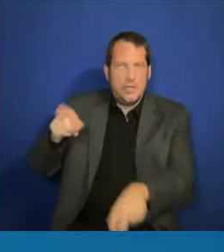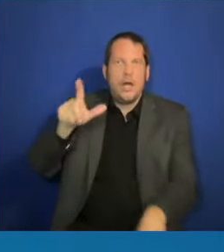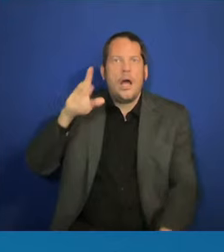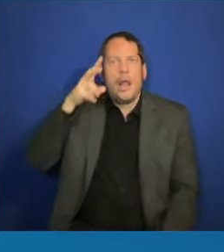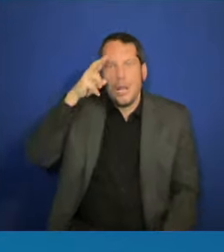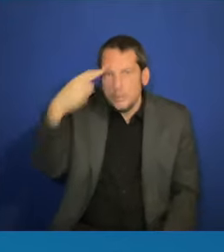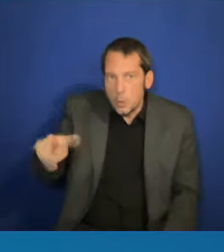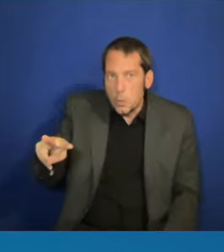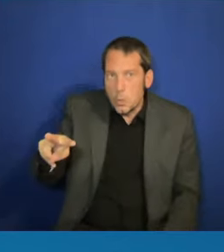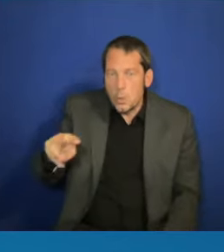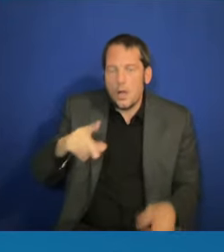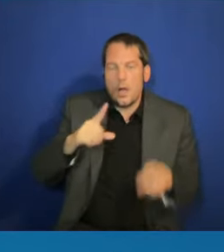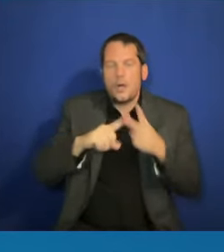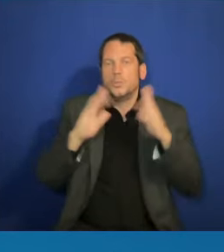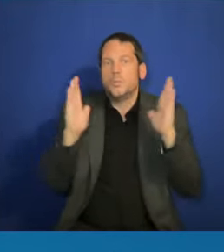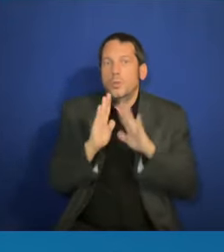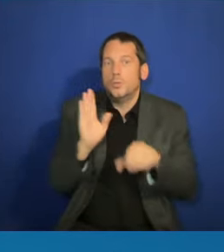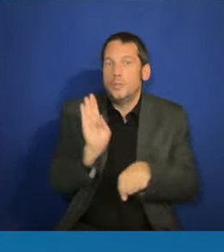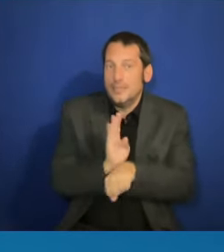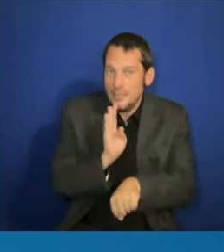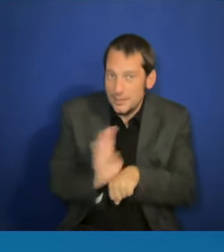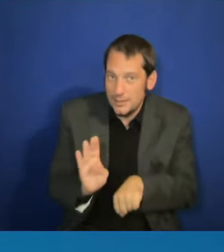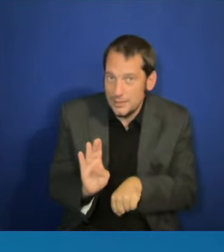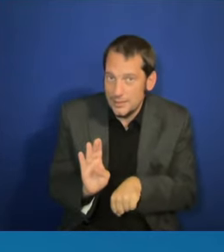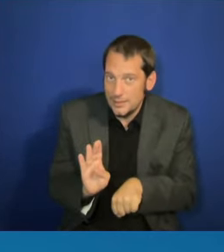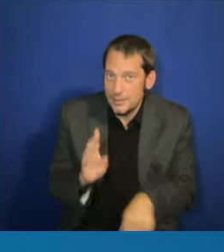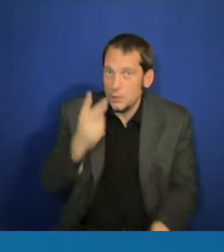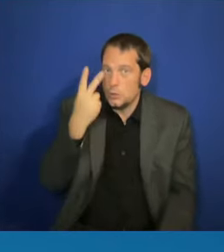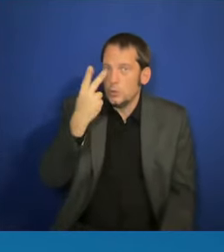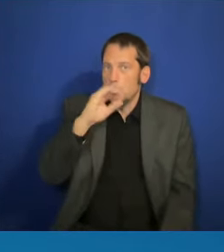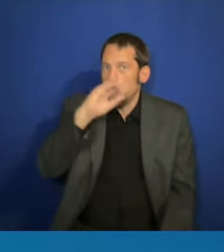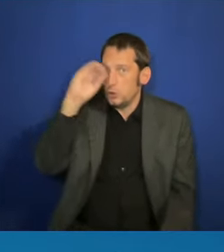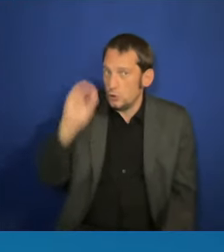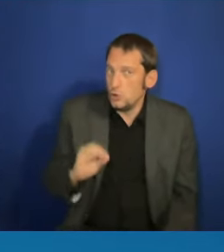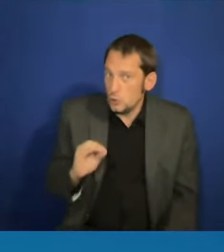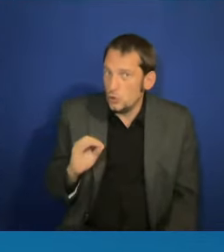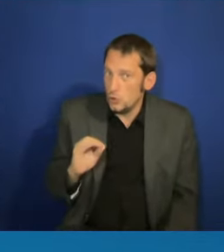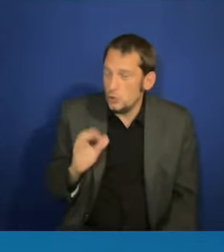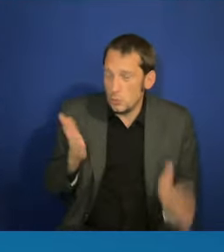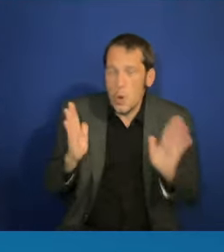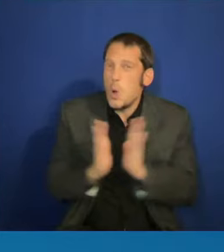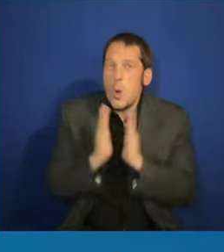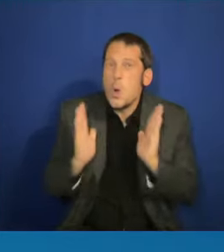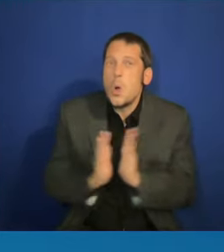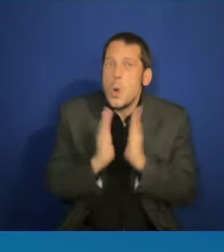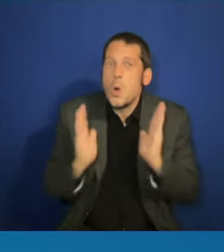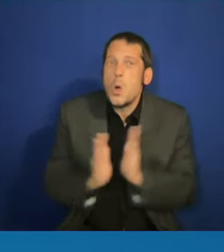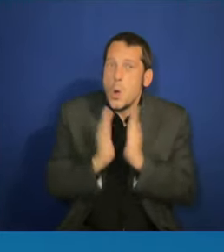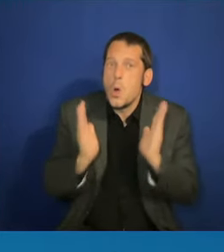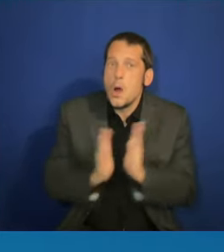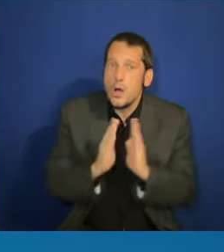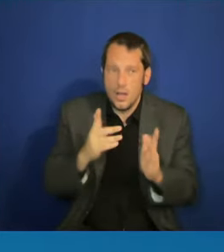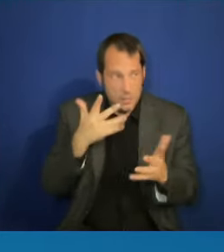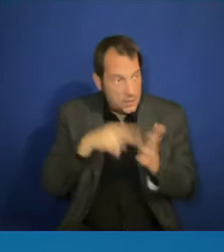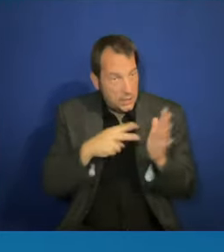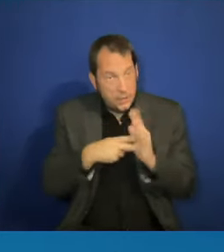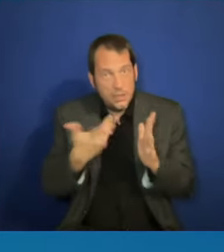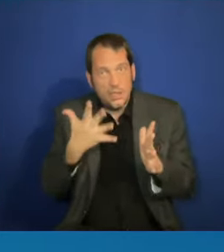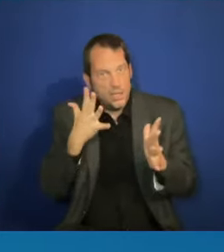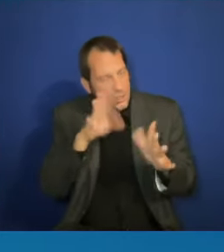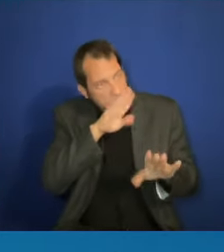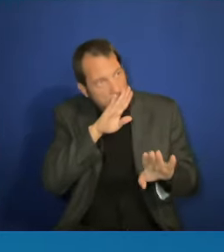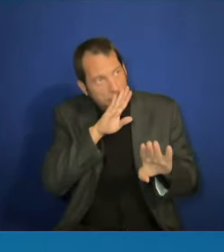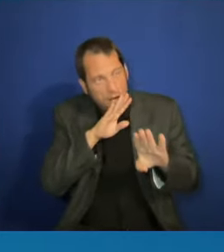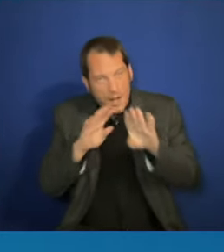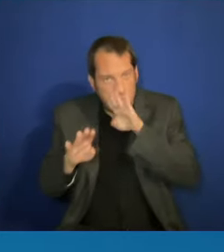And we know that there are a variety of challenges to access to capital, and one of them is access to the decision makers,